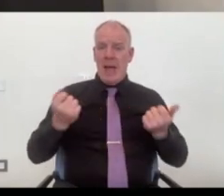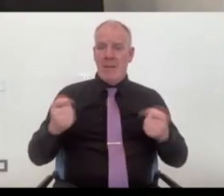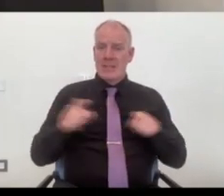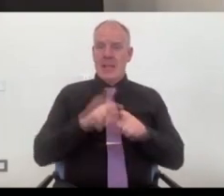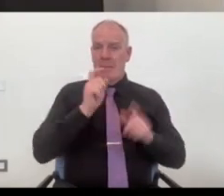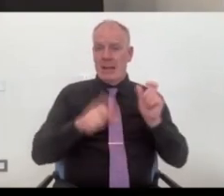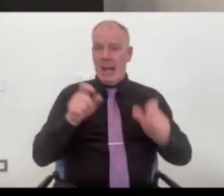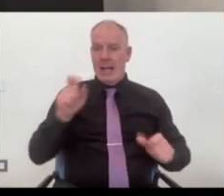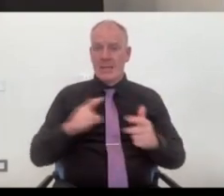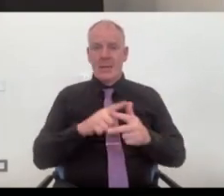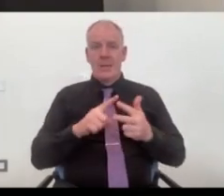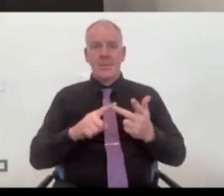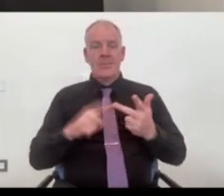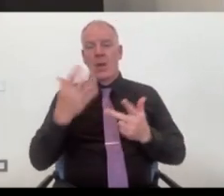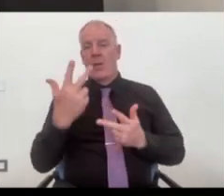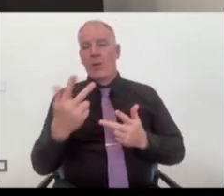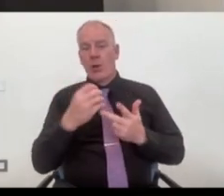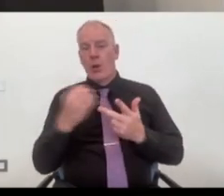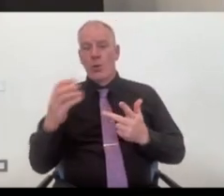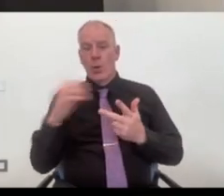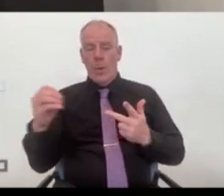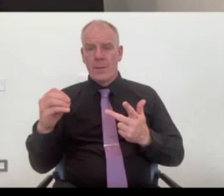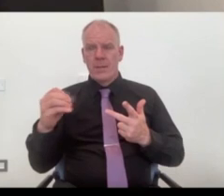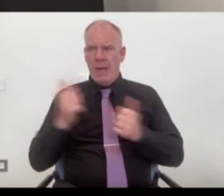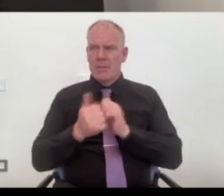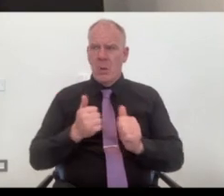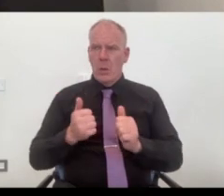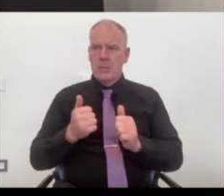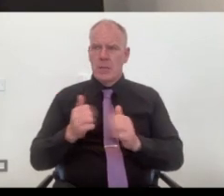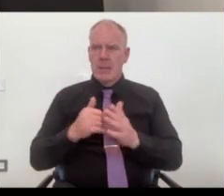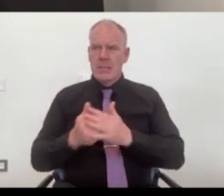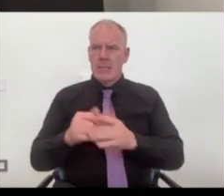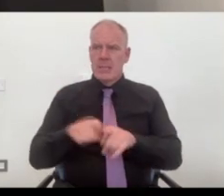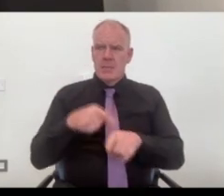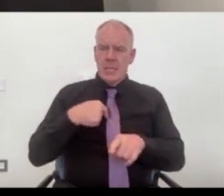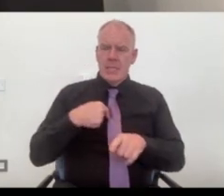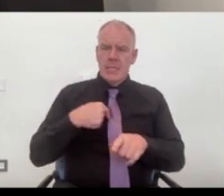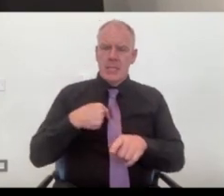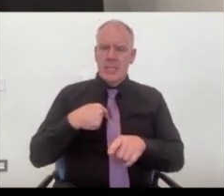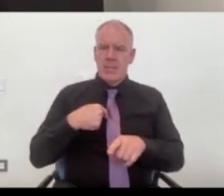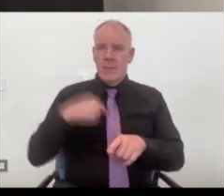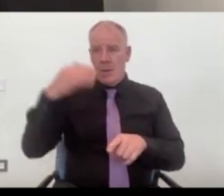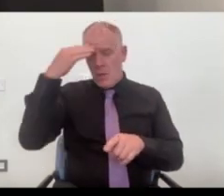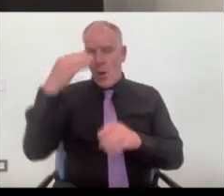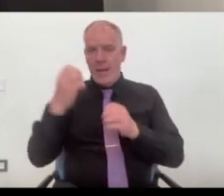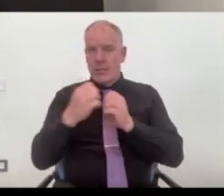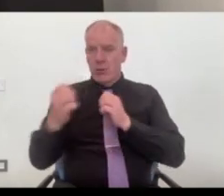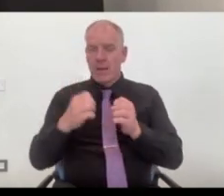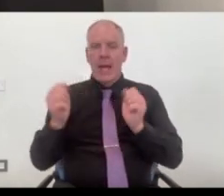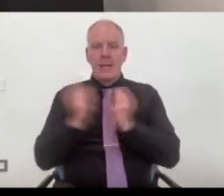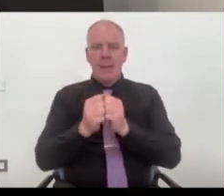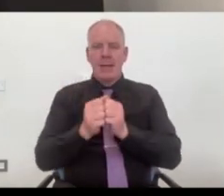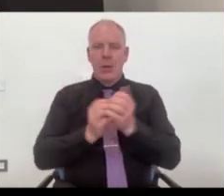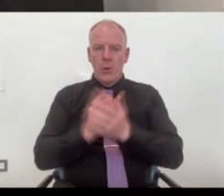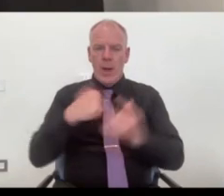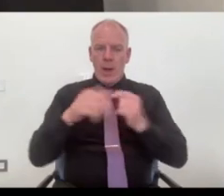companies in Northern Ireland, along with the shelves, who are in the lead sports business. And we, we've known each other, we met each other through our industry, but there's